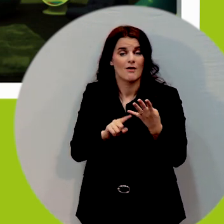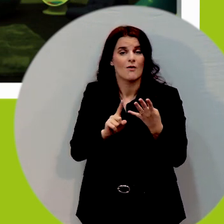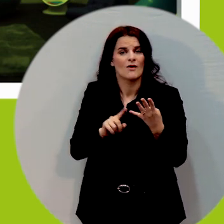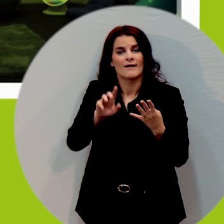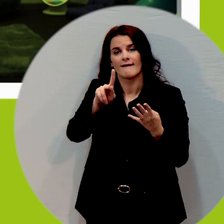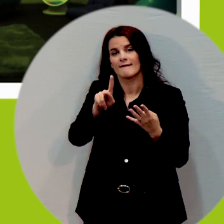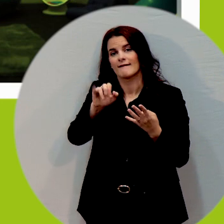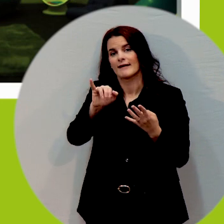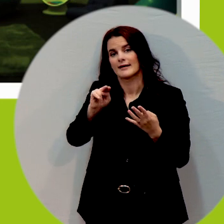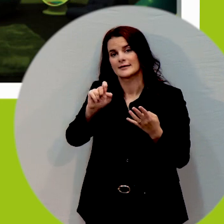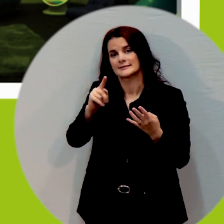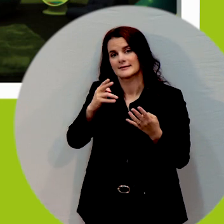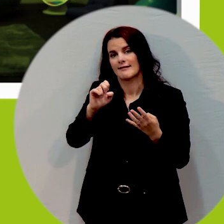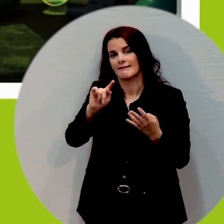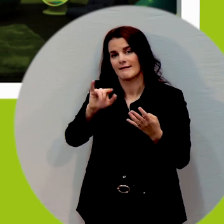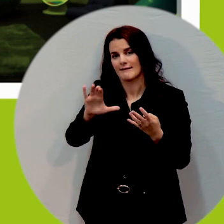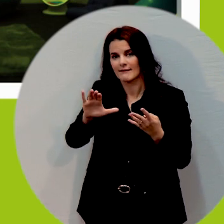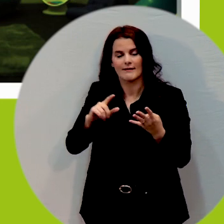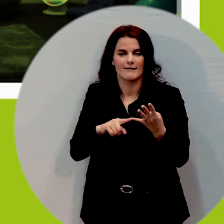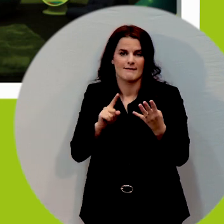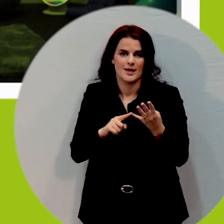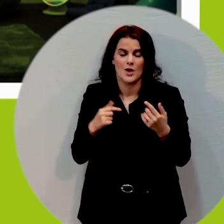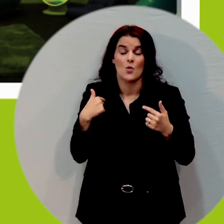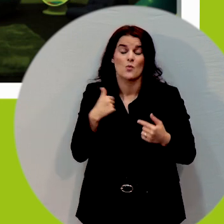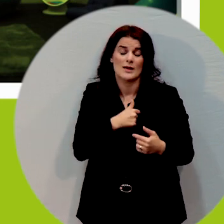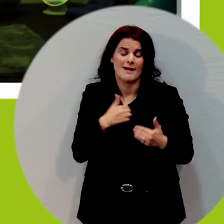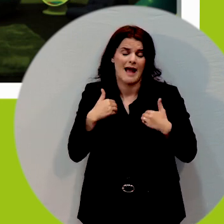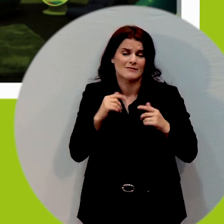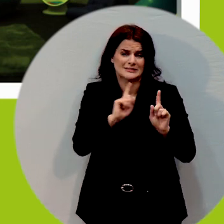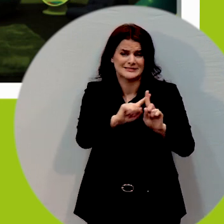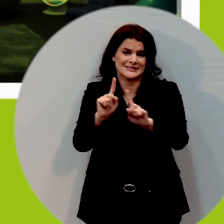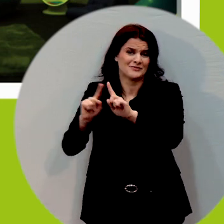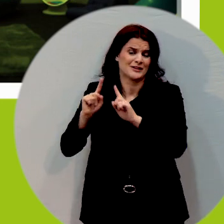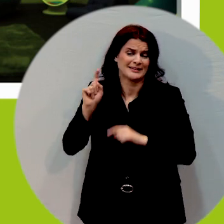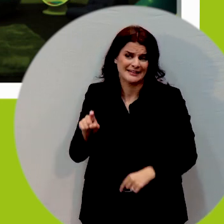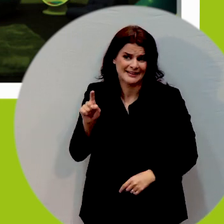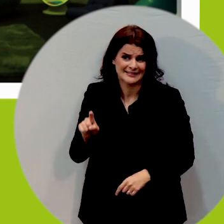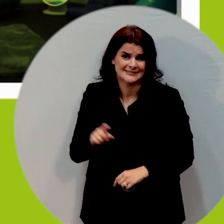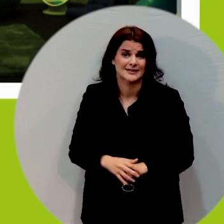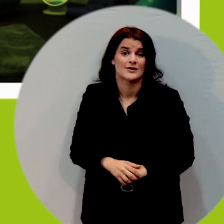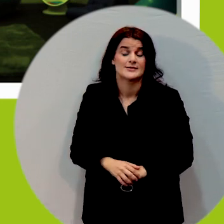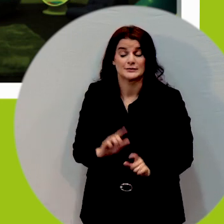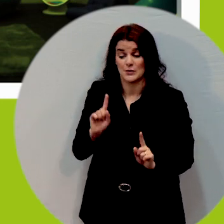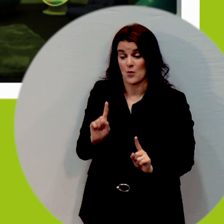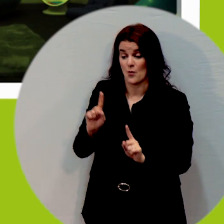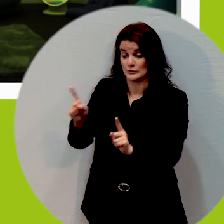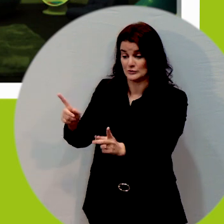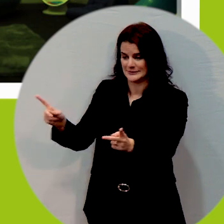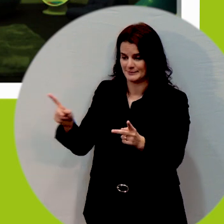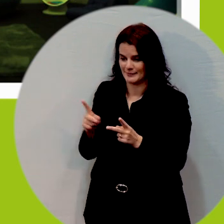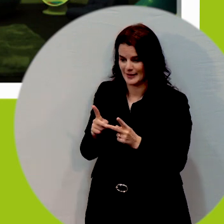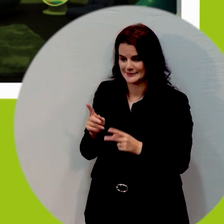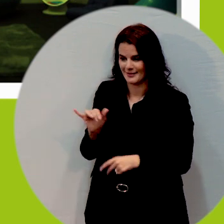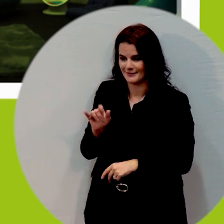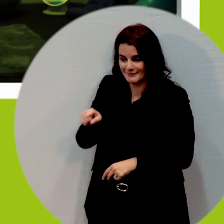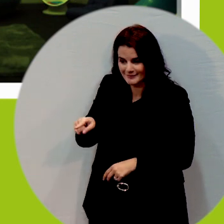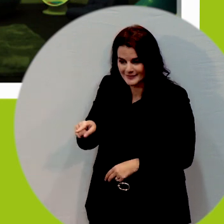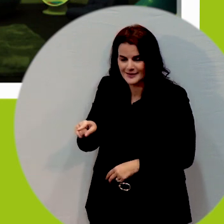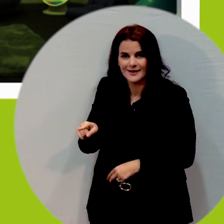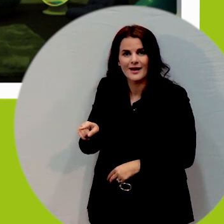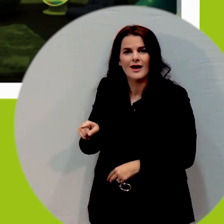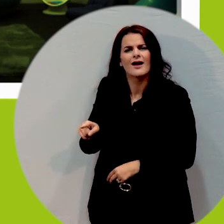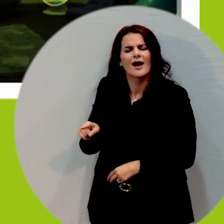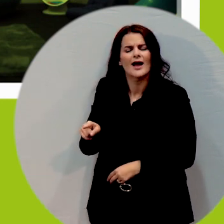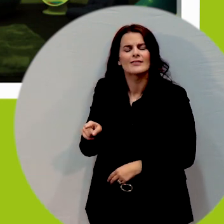going into a space like this and finding something that can help you find your center and regulate yourself so that you